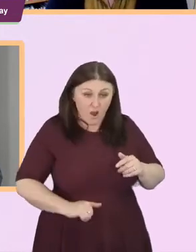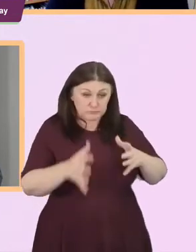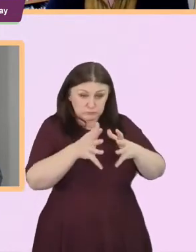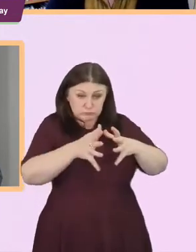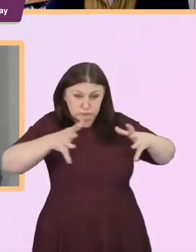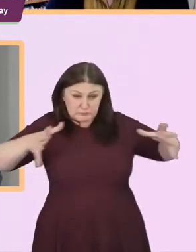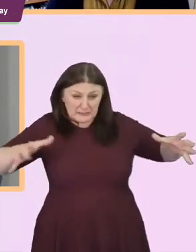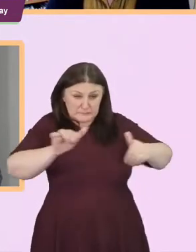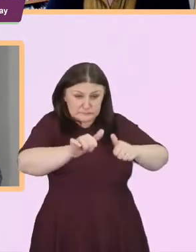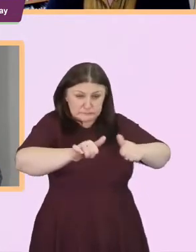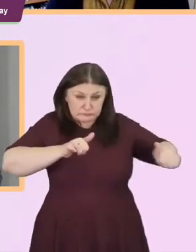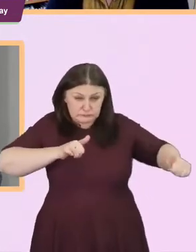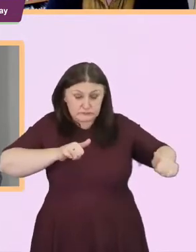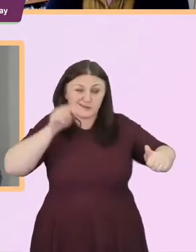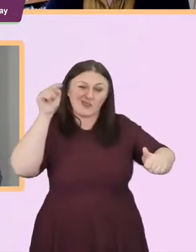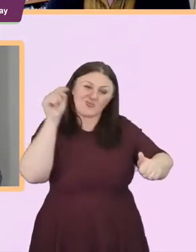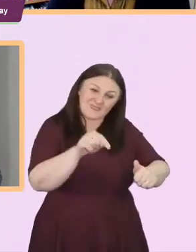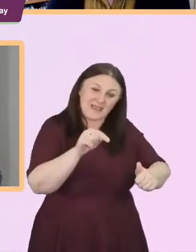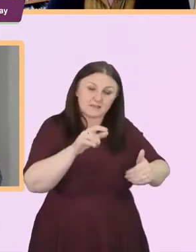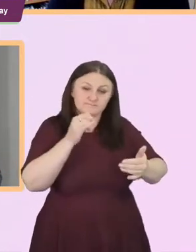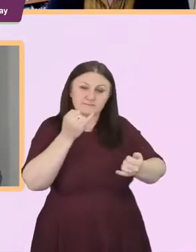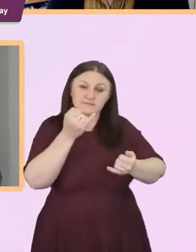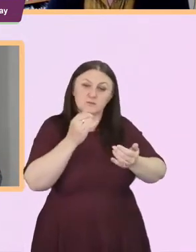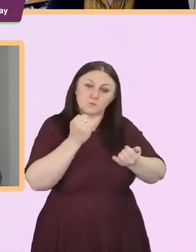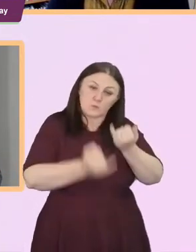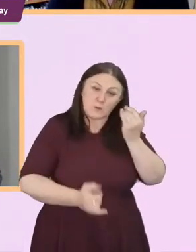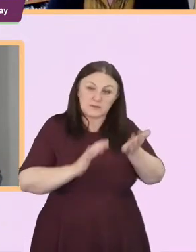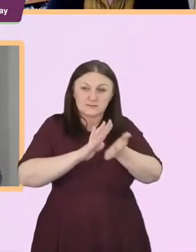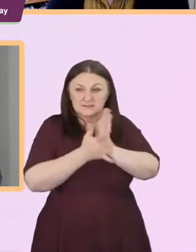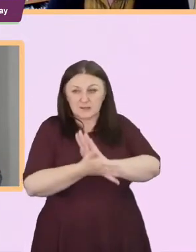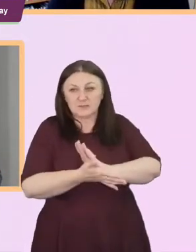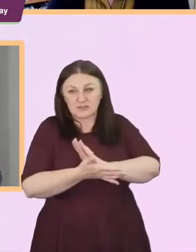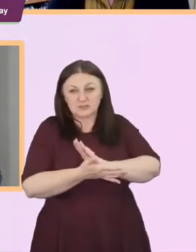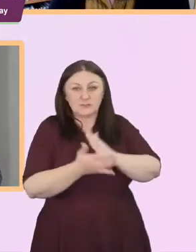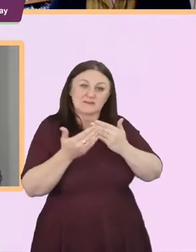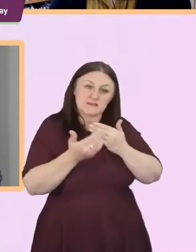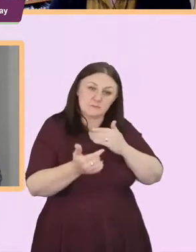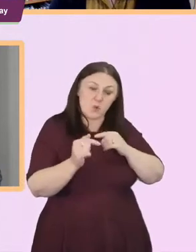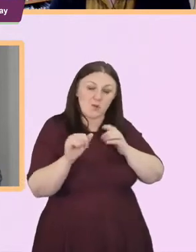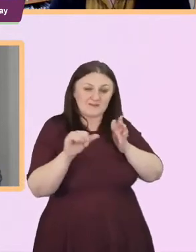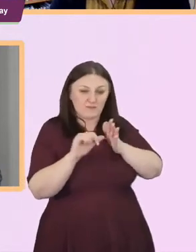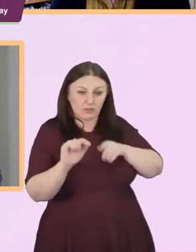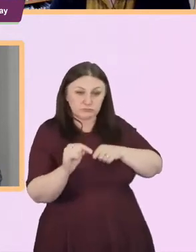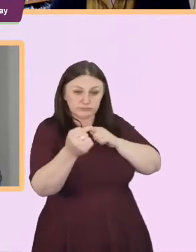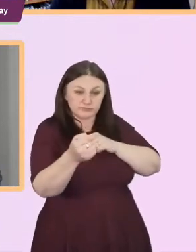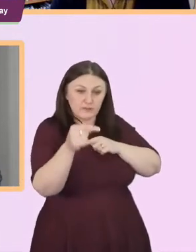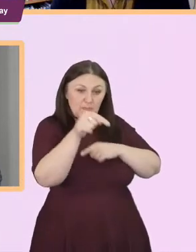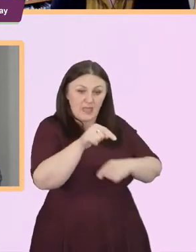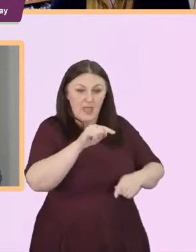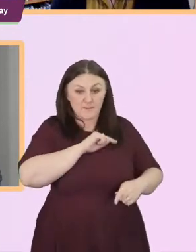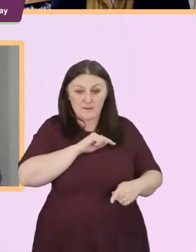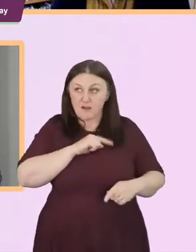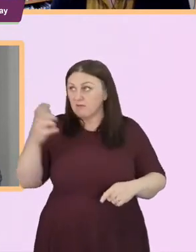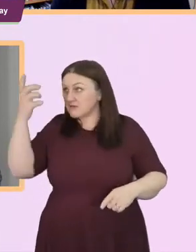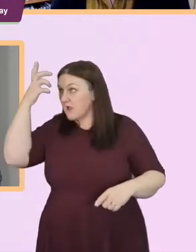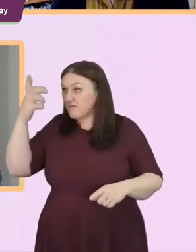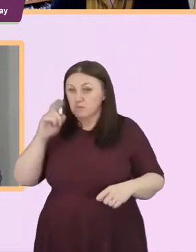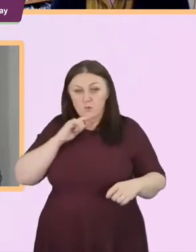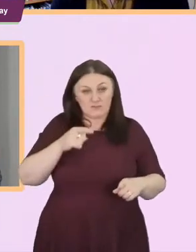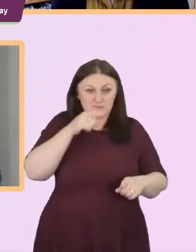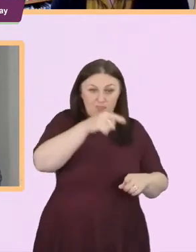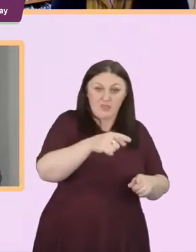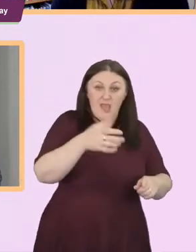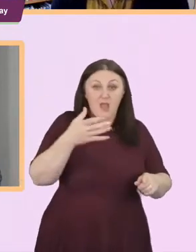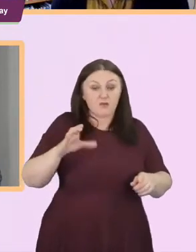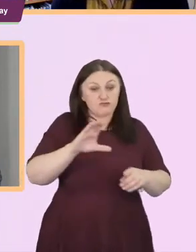um but it's very difficult to come against them because there's revenue which a government will um will get from from